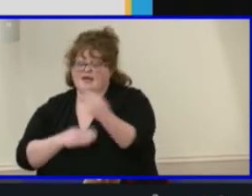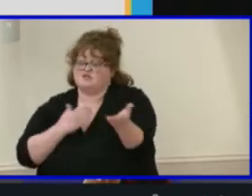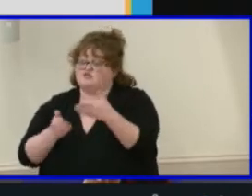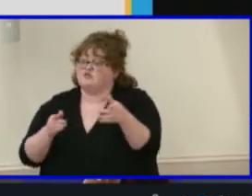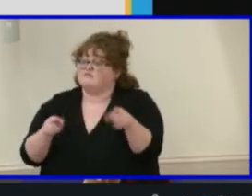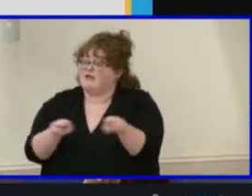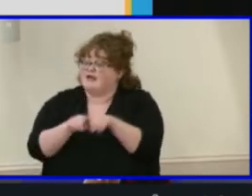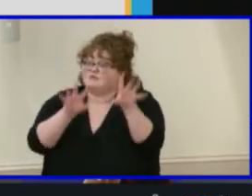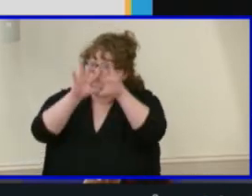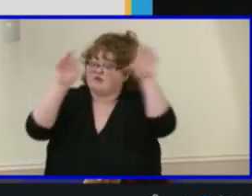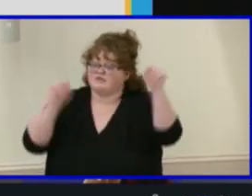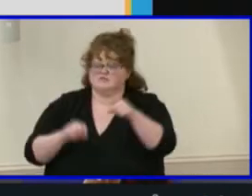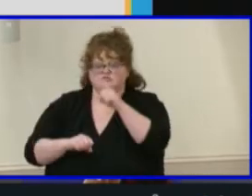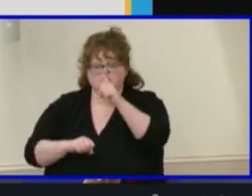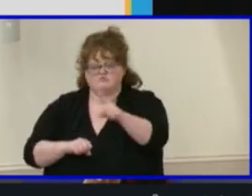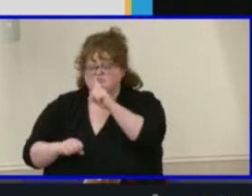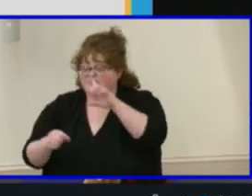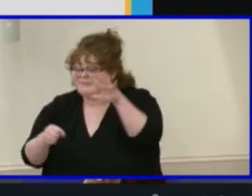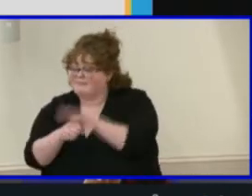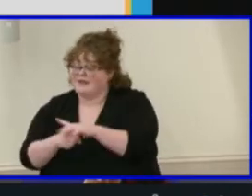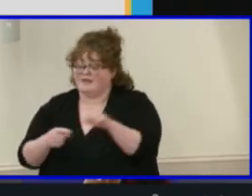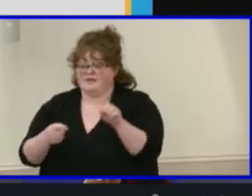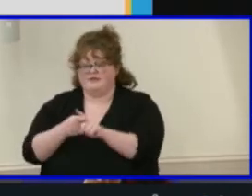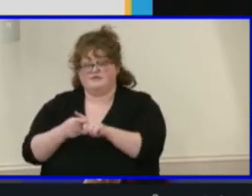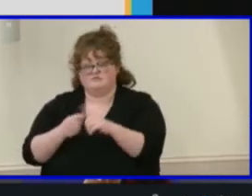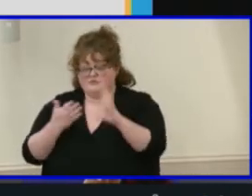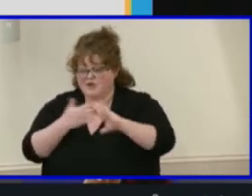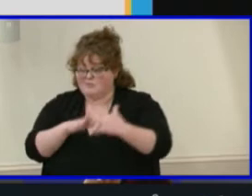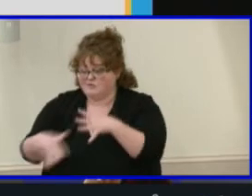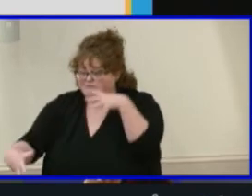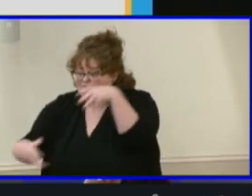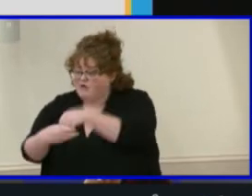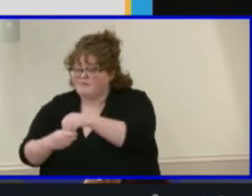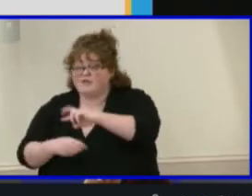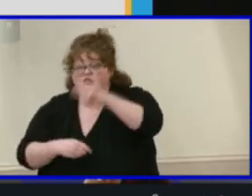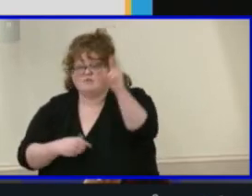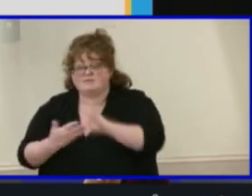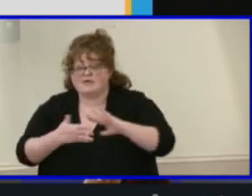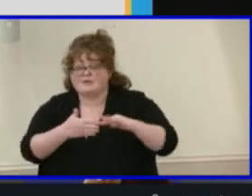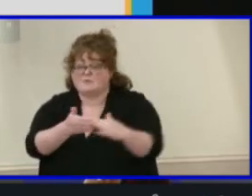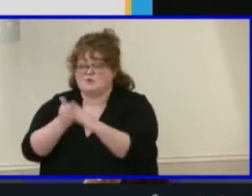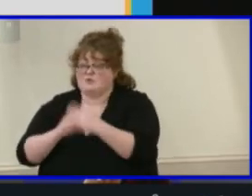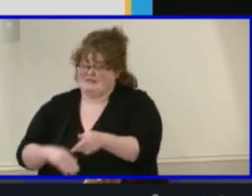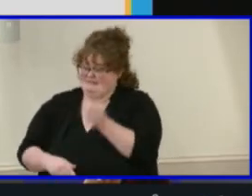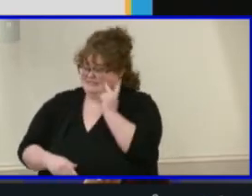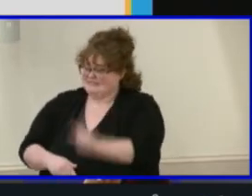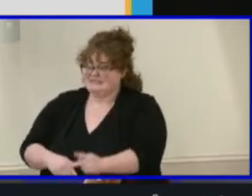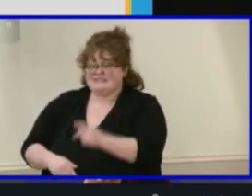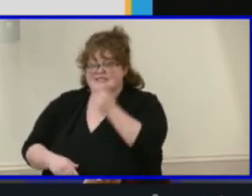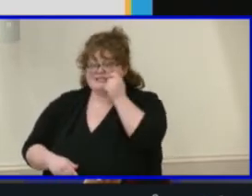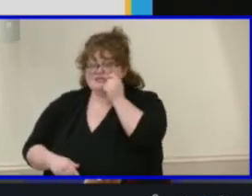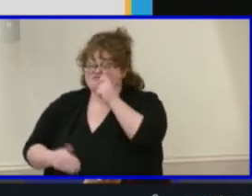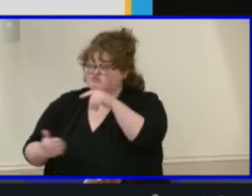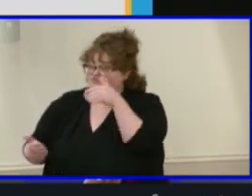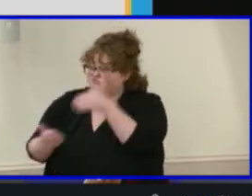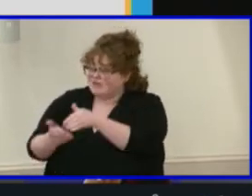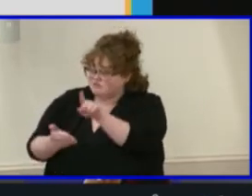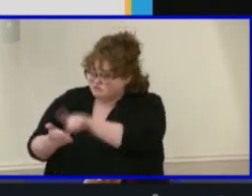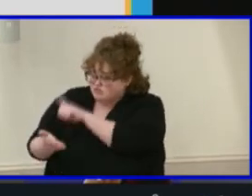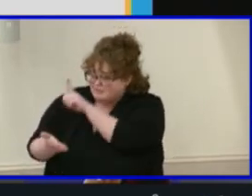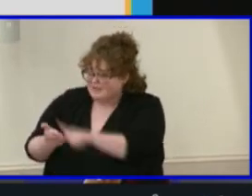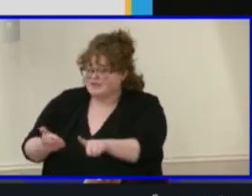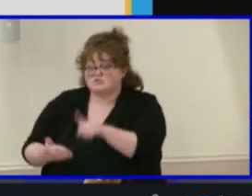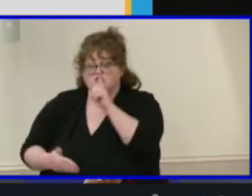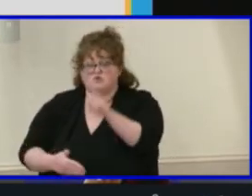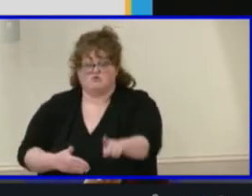engagement in the Richmond community. Maggie L. Walker challenged racial discrimination and gender bias at a time in history